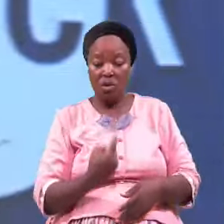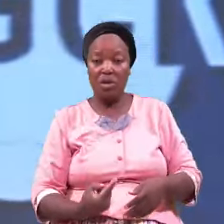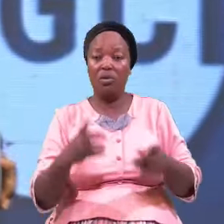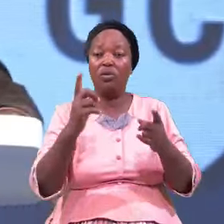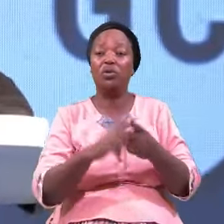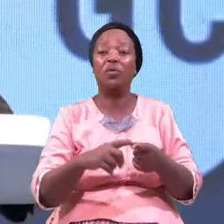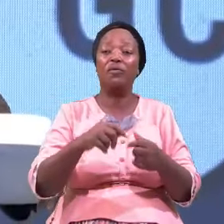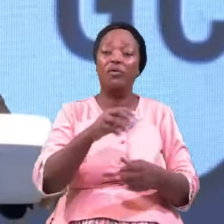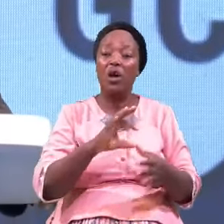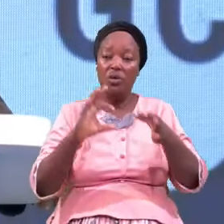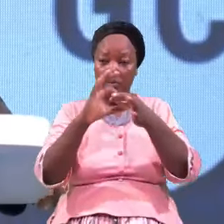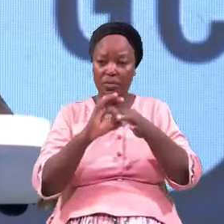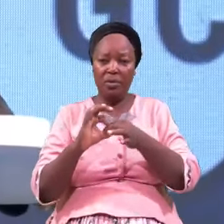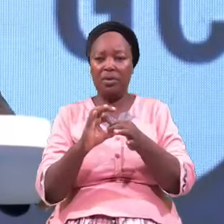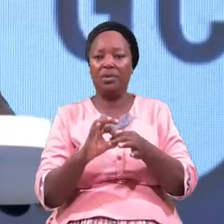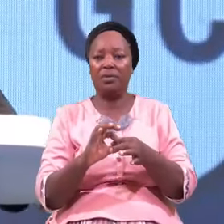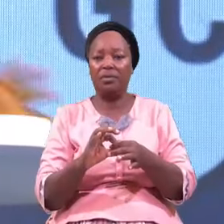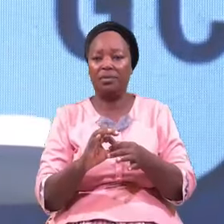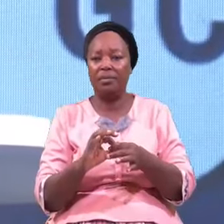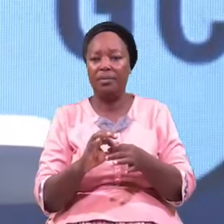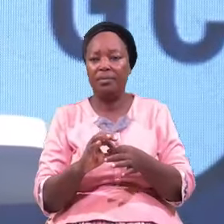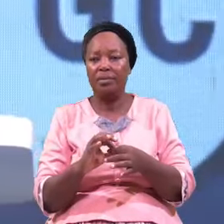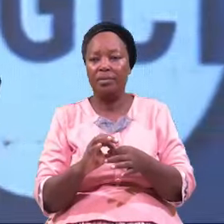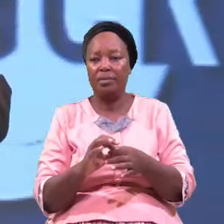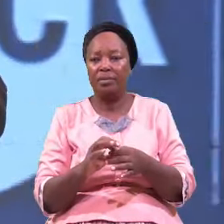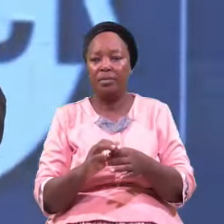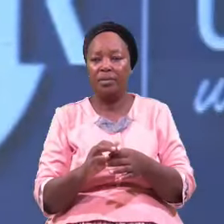Fellowship He